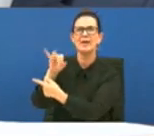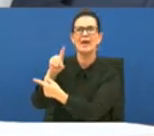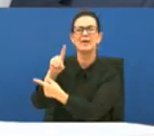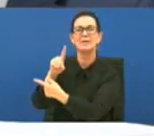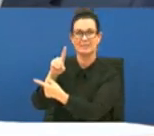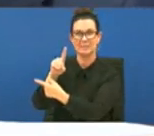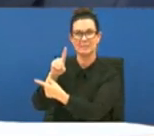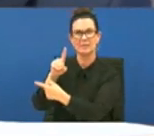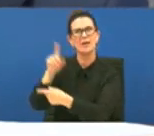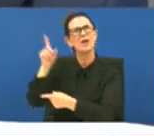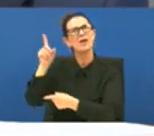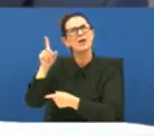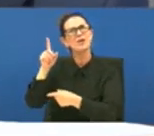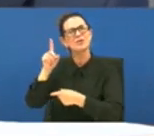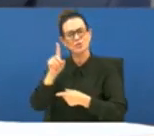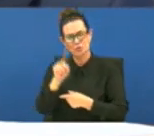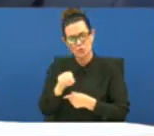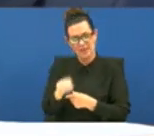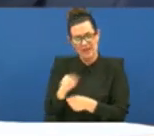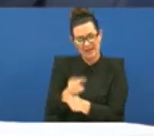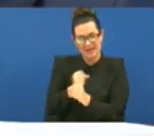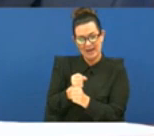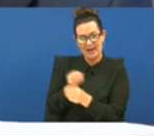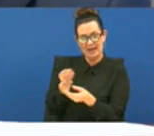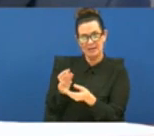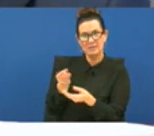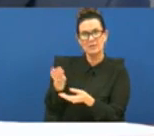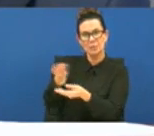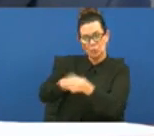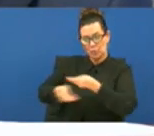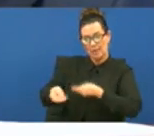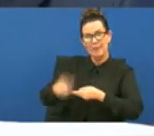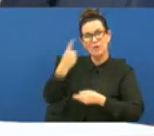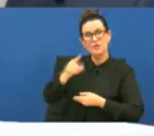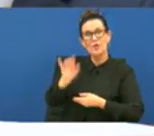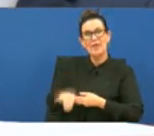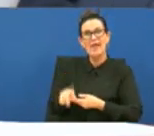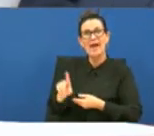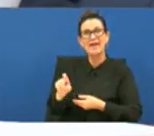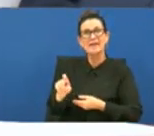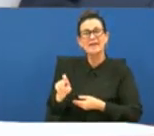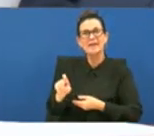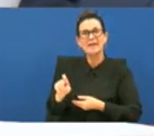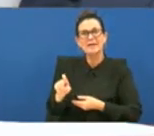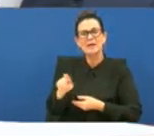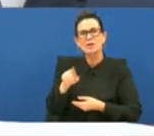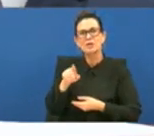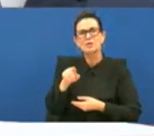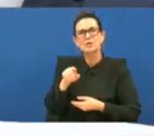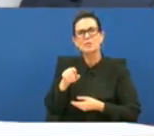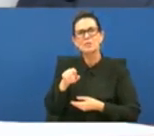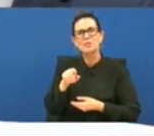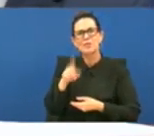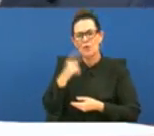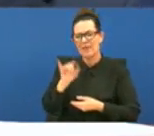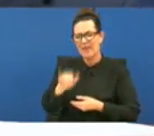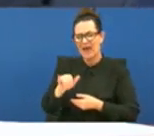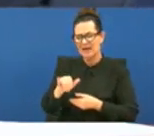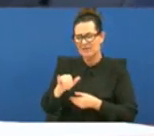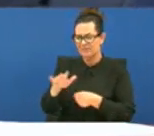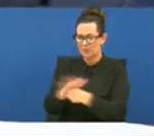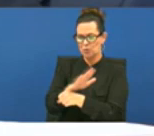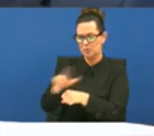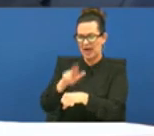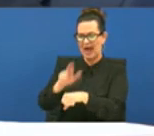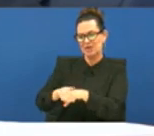they recouping some costs there or are they being reimbursed for that full national average